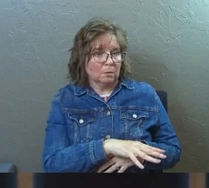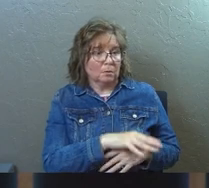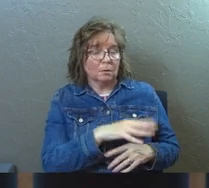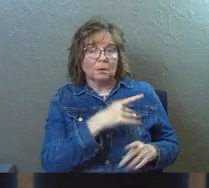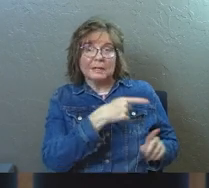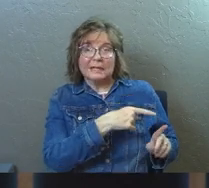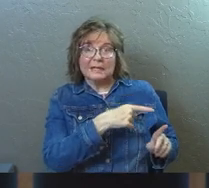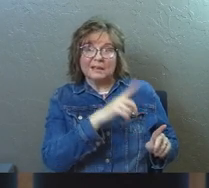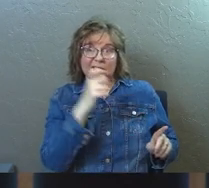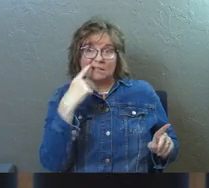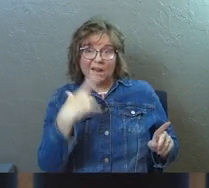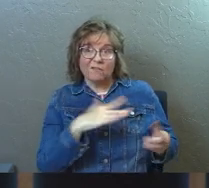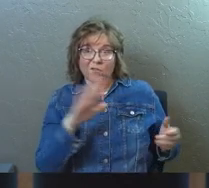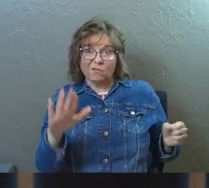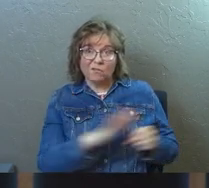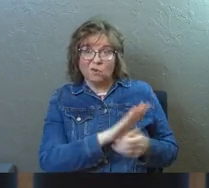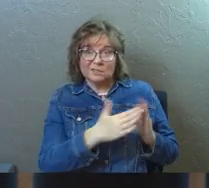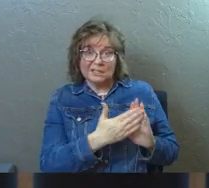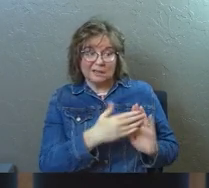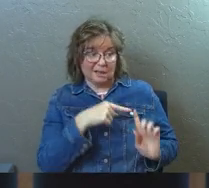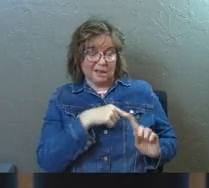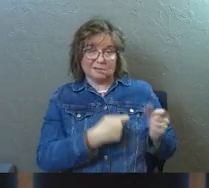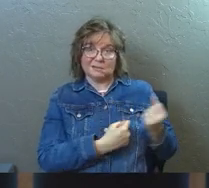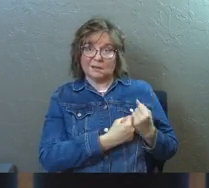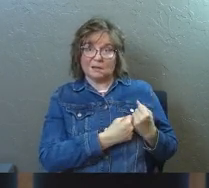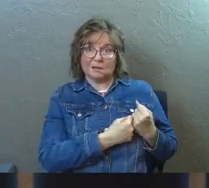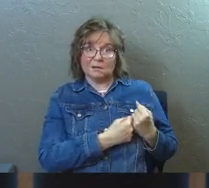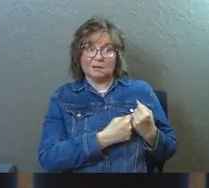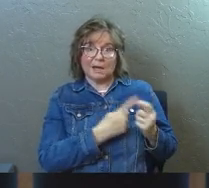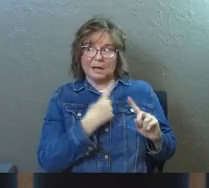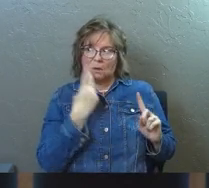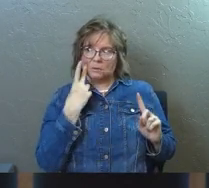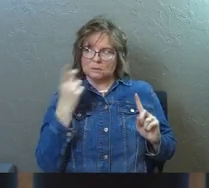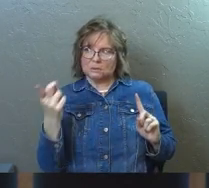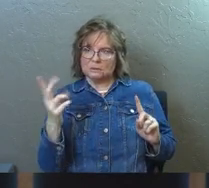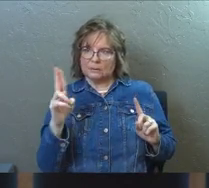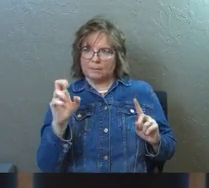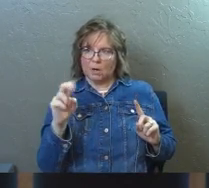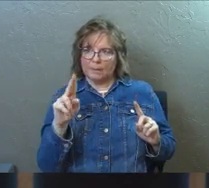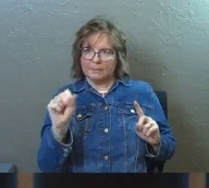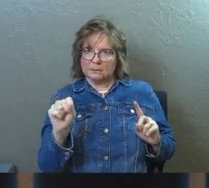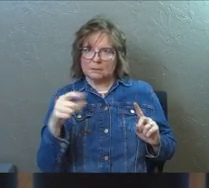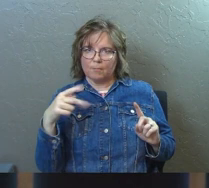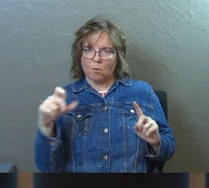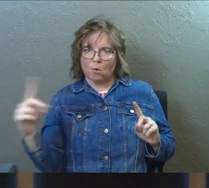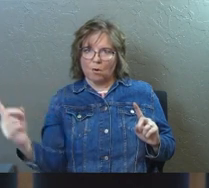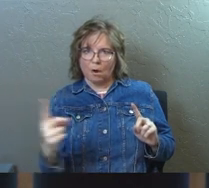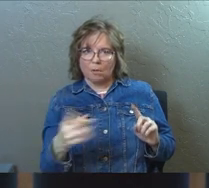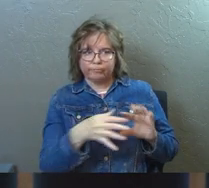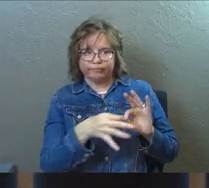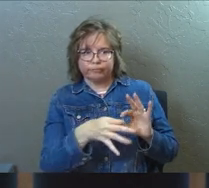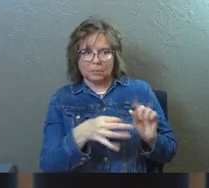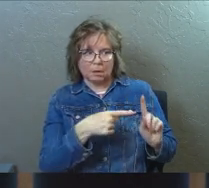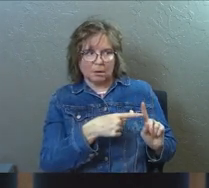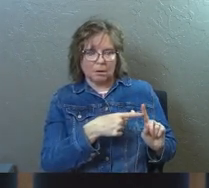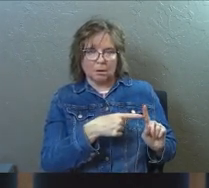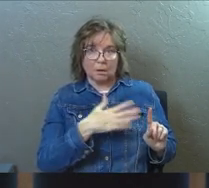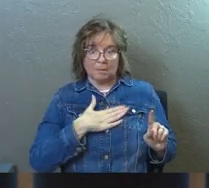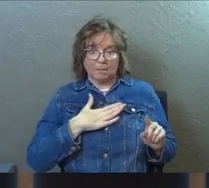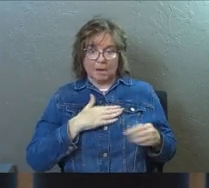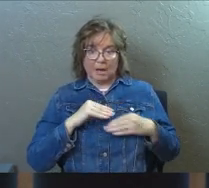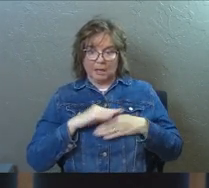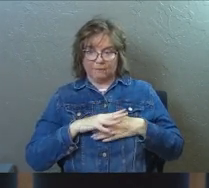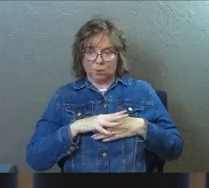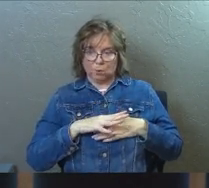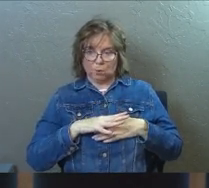and he's got his ear. And now all of a sudden, Barnabas and Paul are going to come along, and he's going to lose that influence.